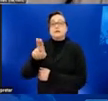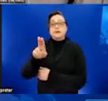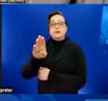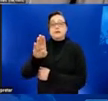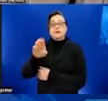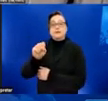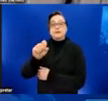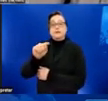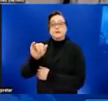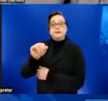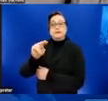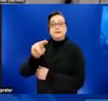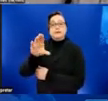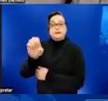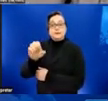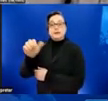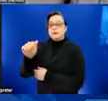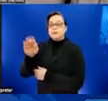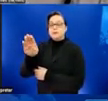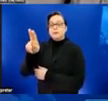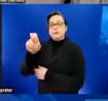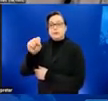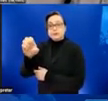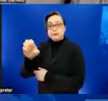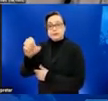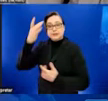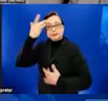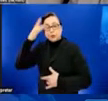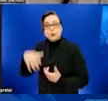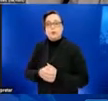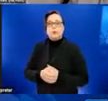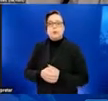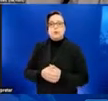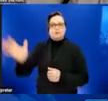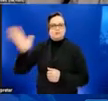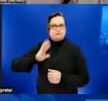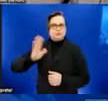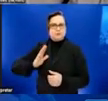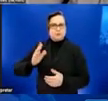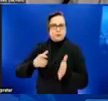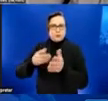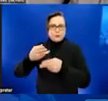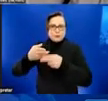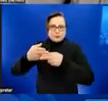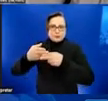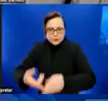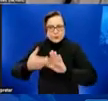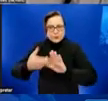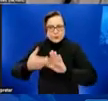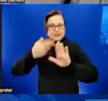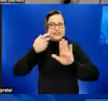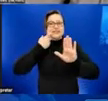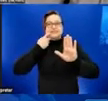HIV-AIDS or other sexually transmitted infection, and how those with these conditions face societal judgment,